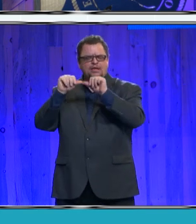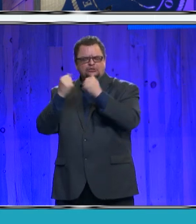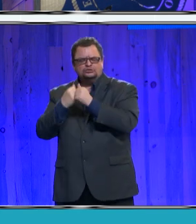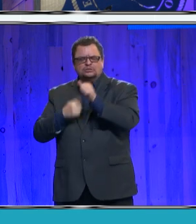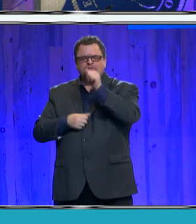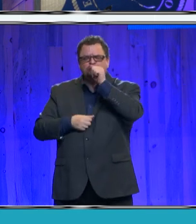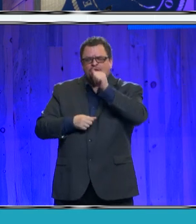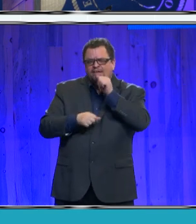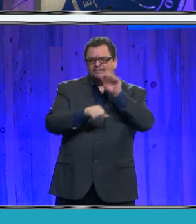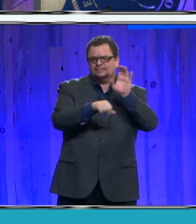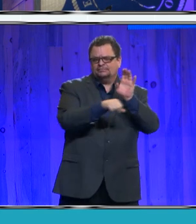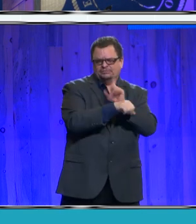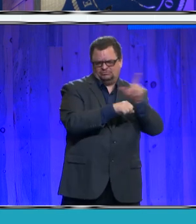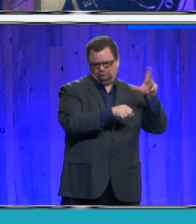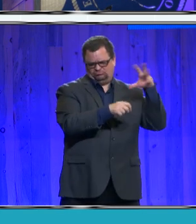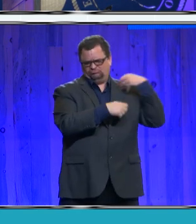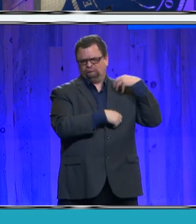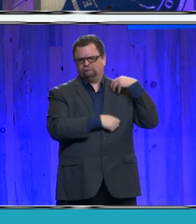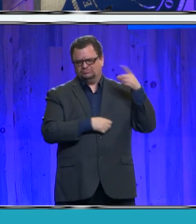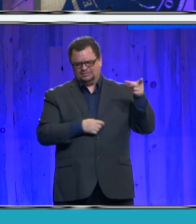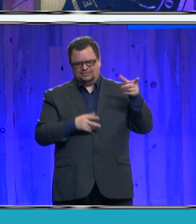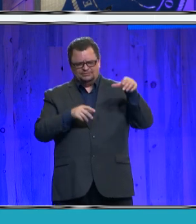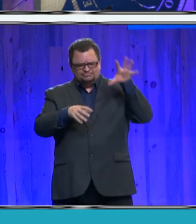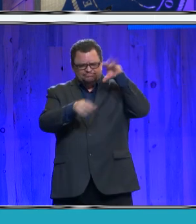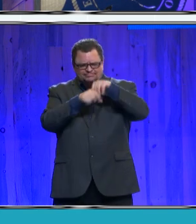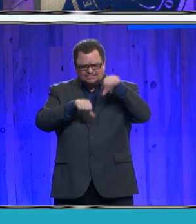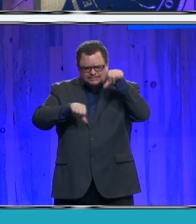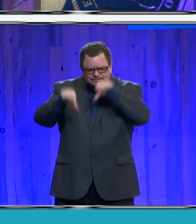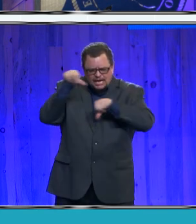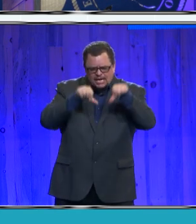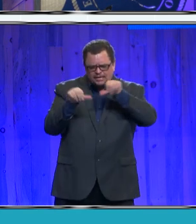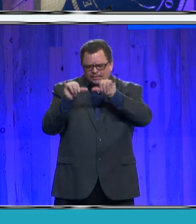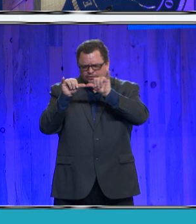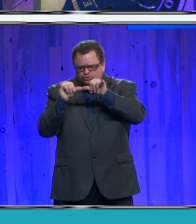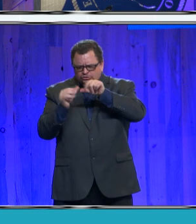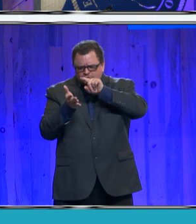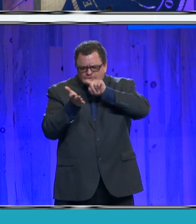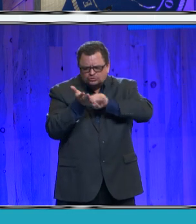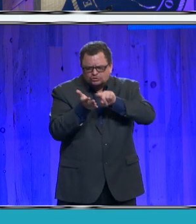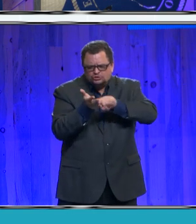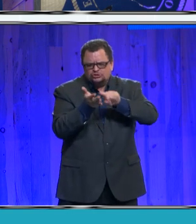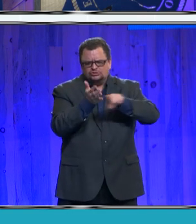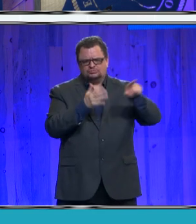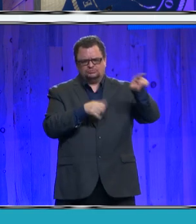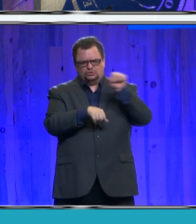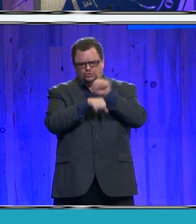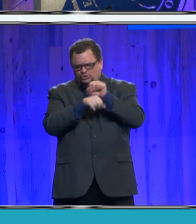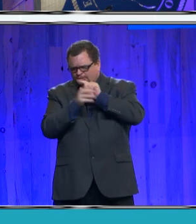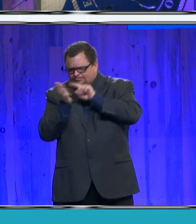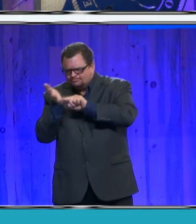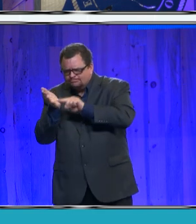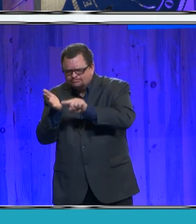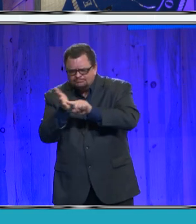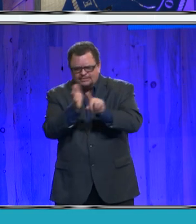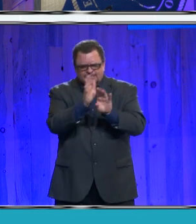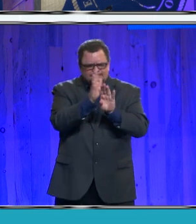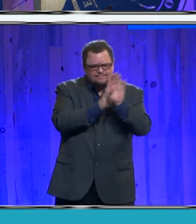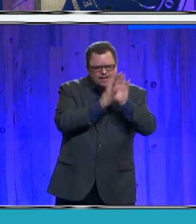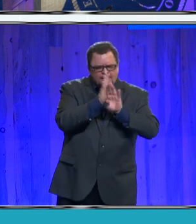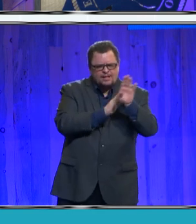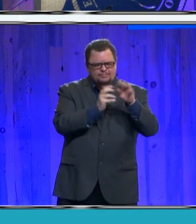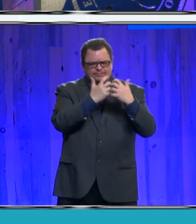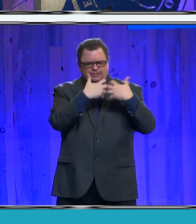engineering, and contracting positions, he engaged in both research and development, manufacturing, and